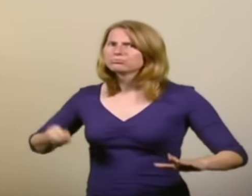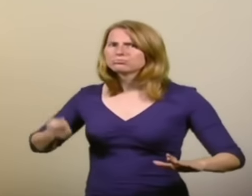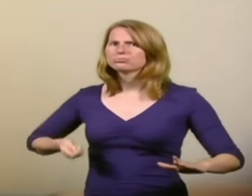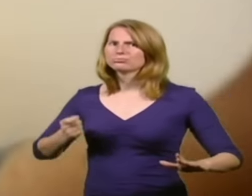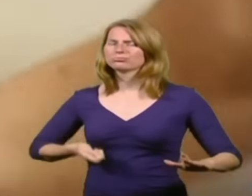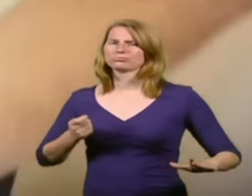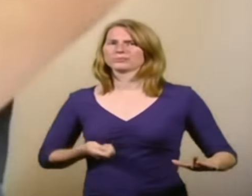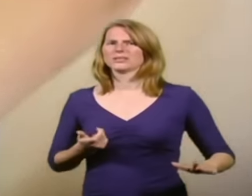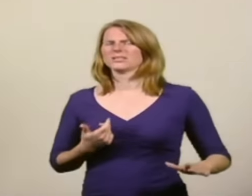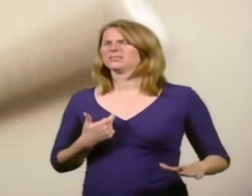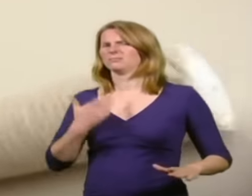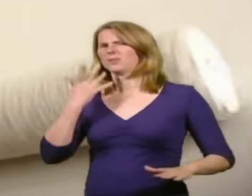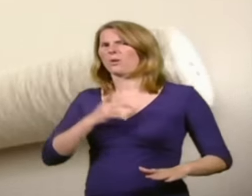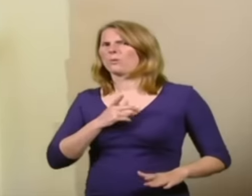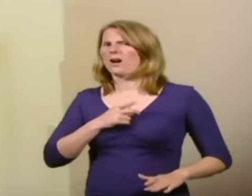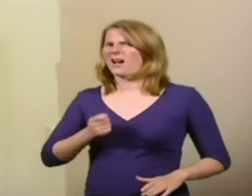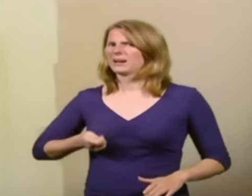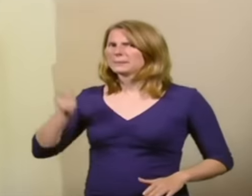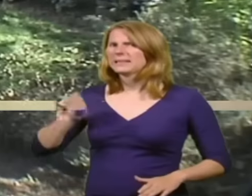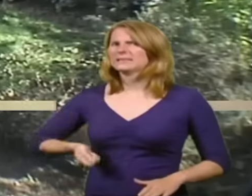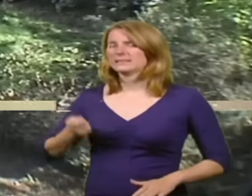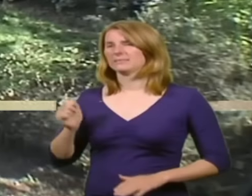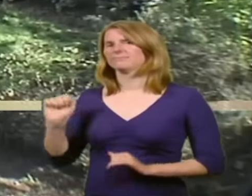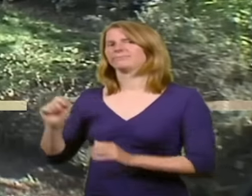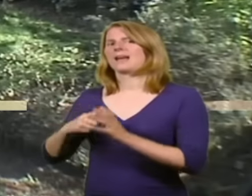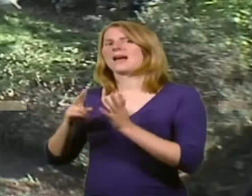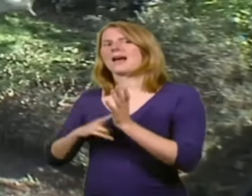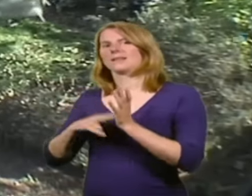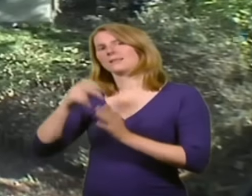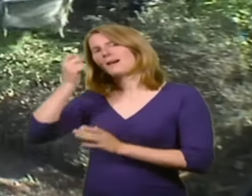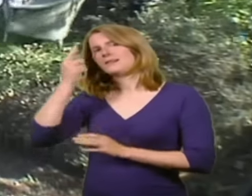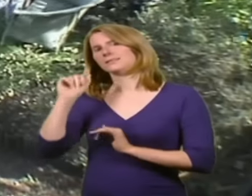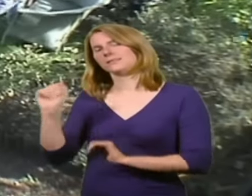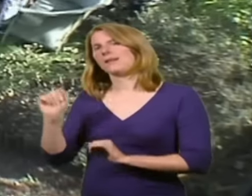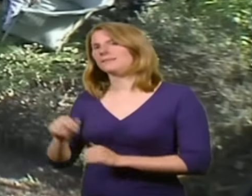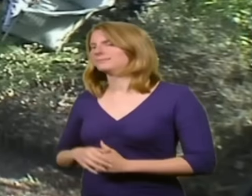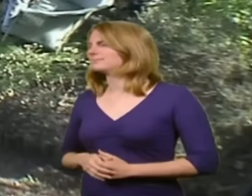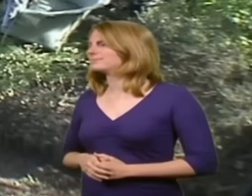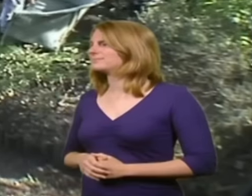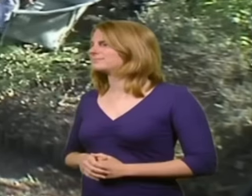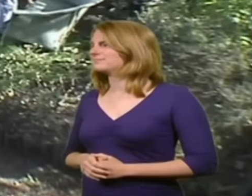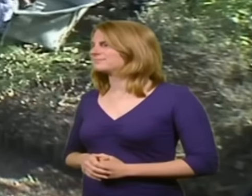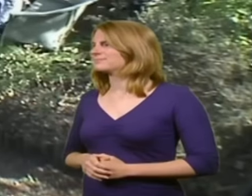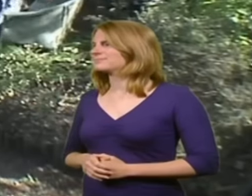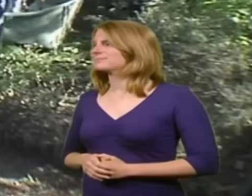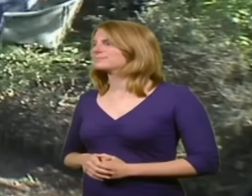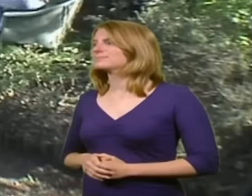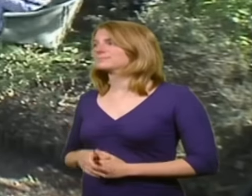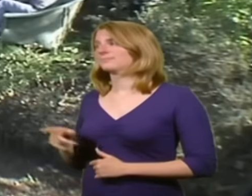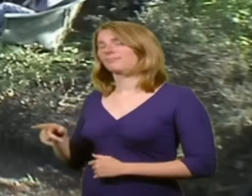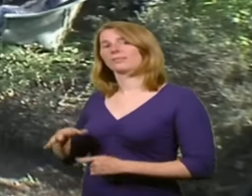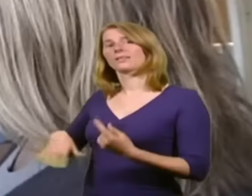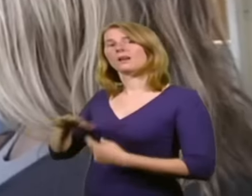Anne's concept. raw liver. At least the garden provides male sanctuary, or does it? How's Anne been?